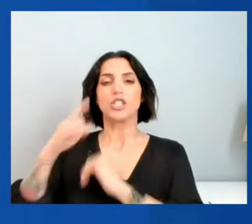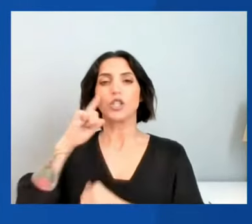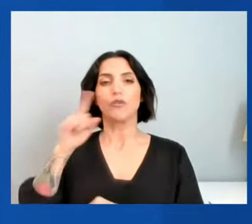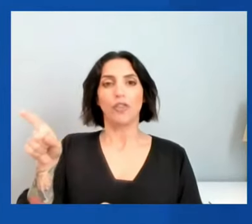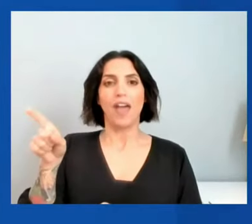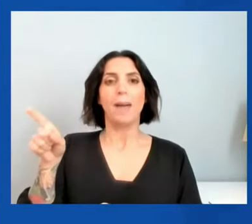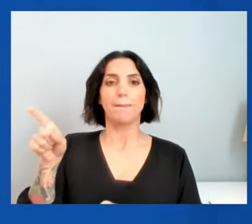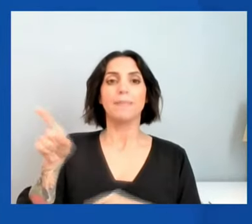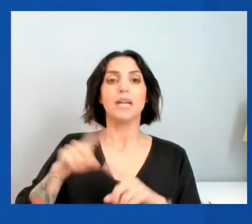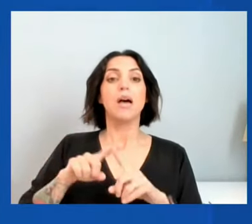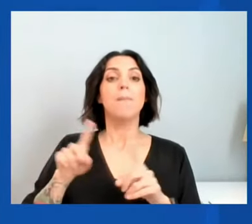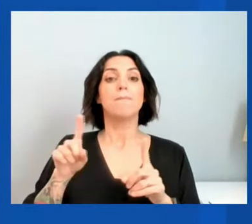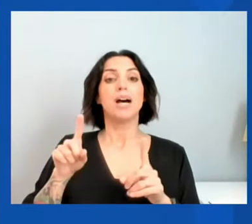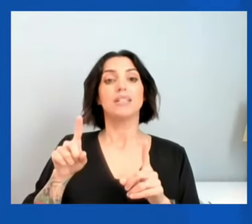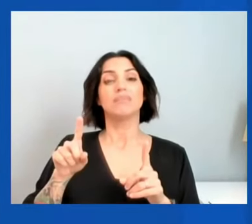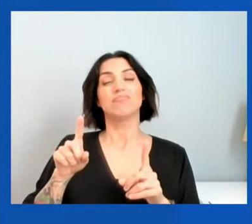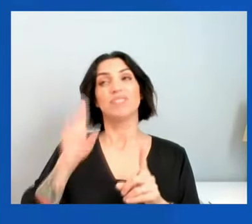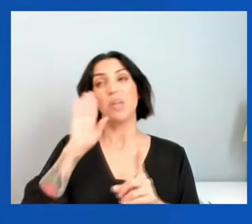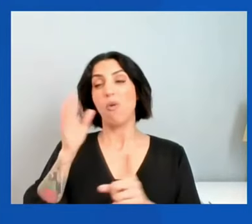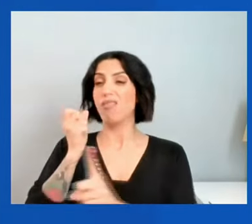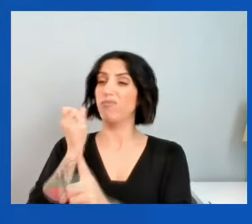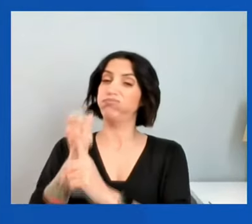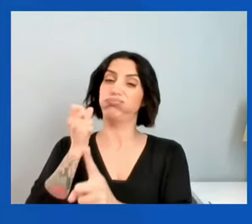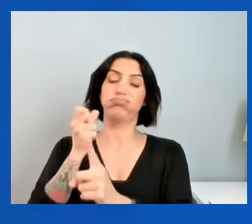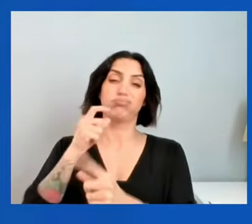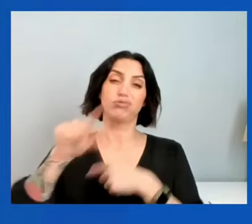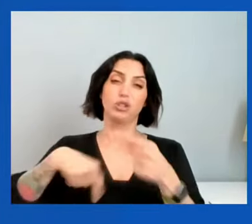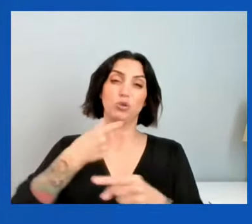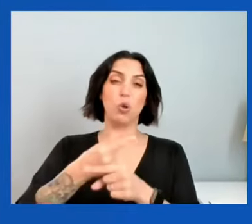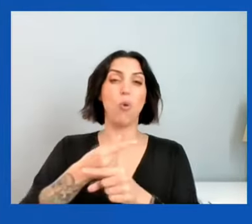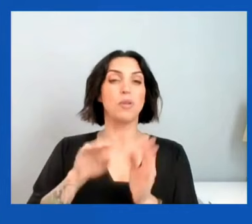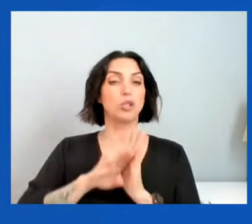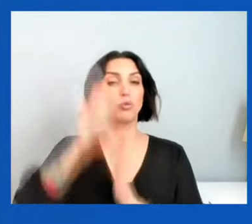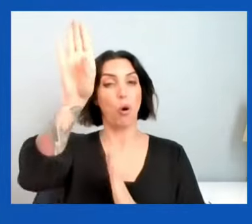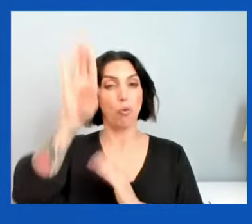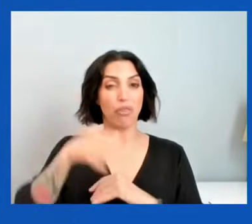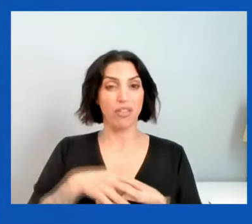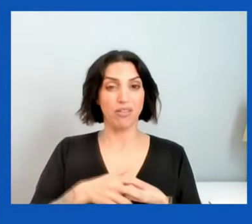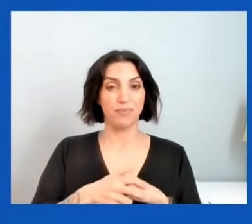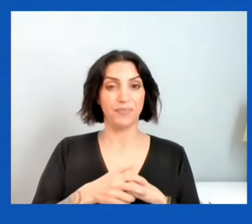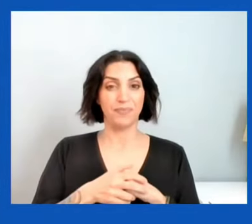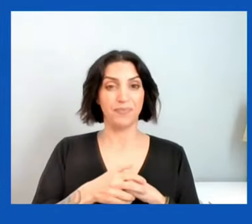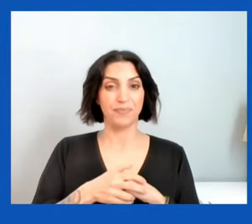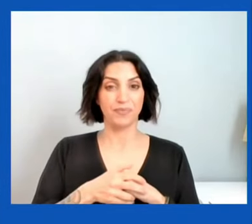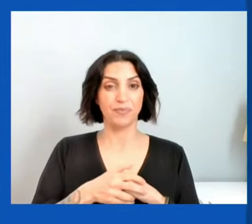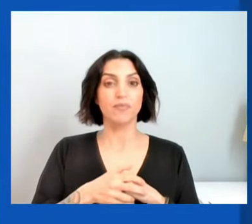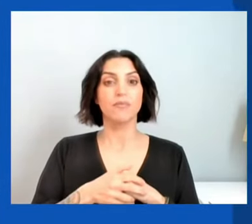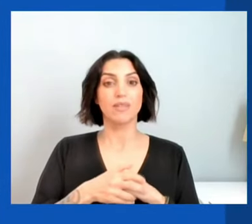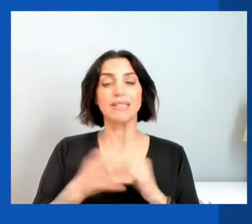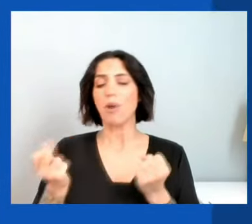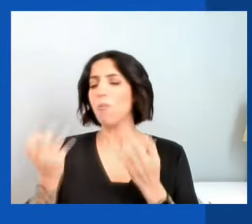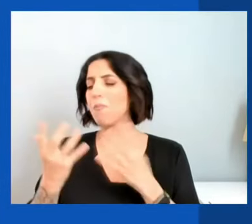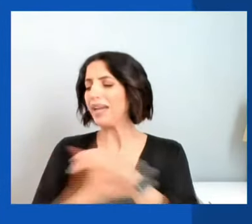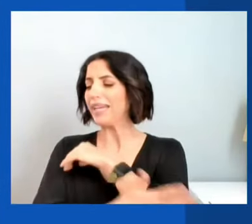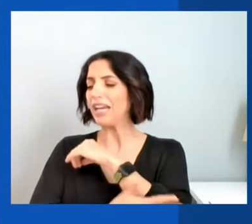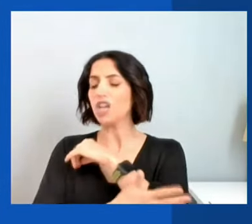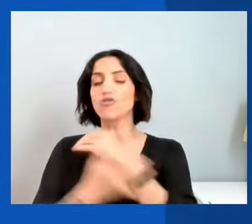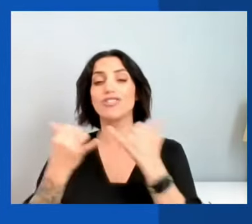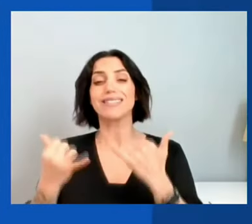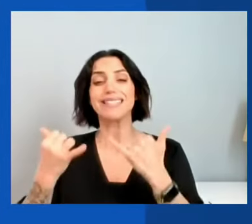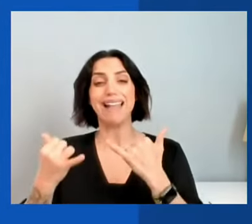is likely to be a hit to global growth. And for all those countries that already suffer from food insecurity,